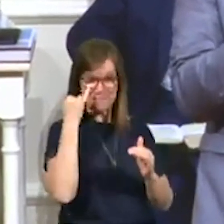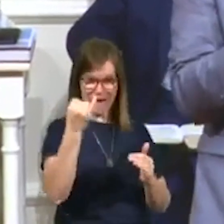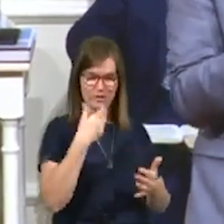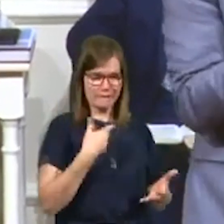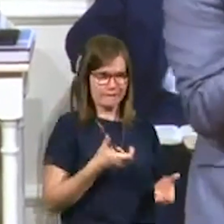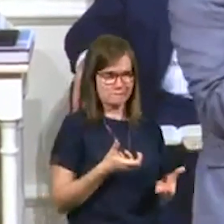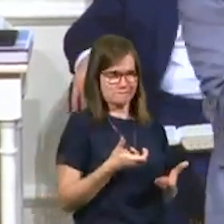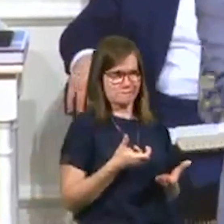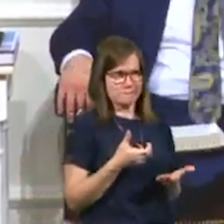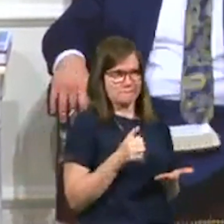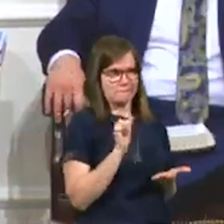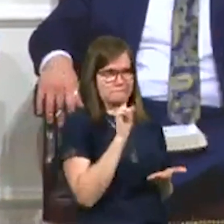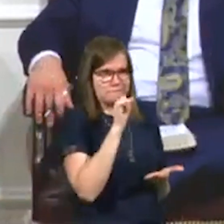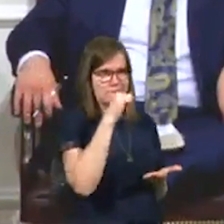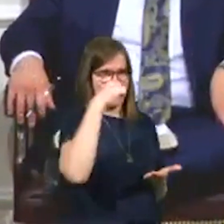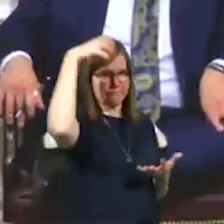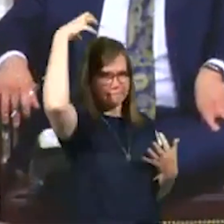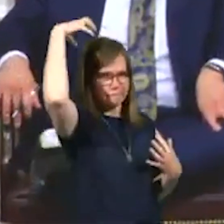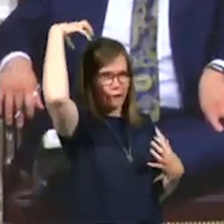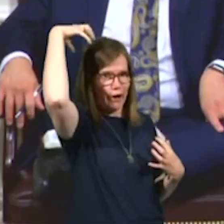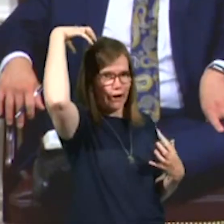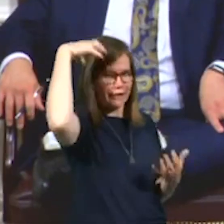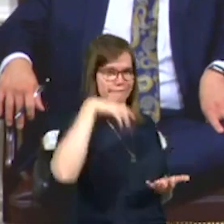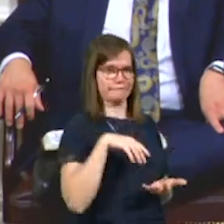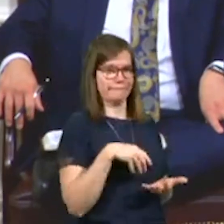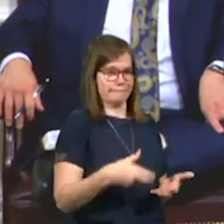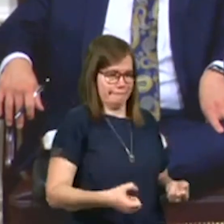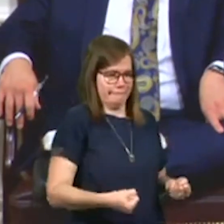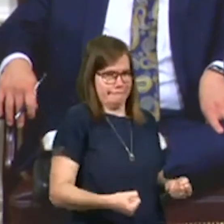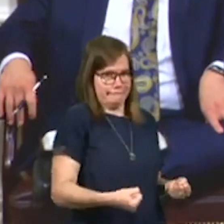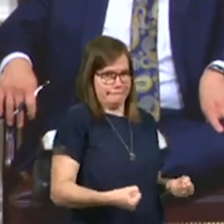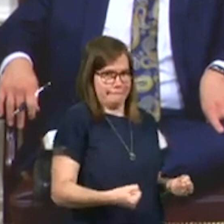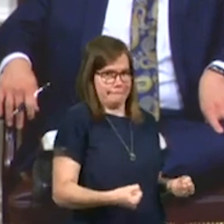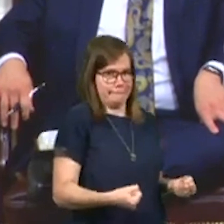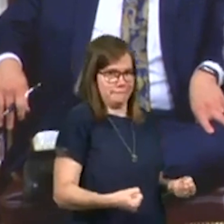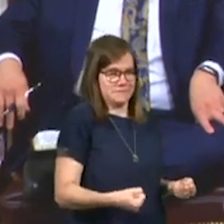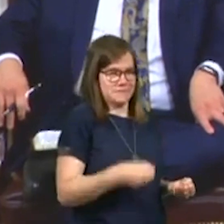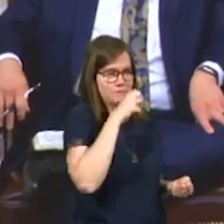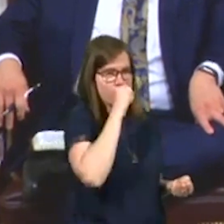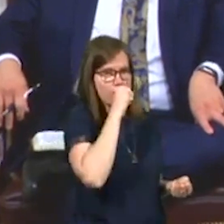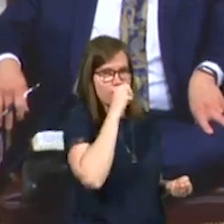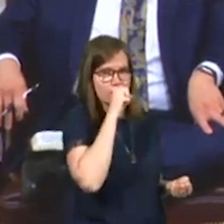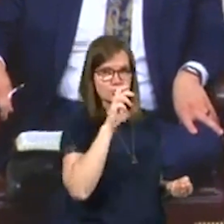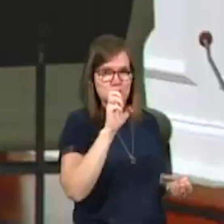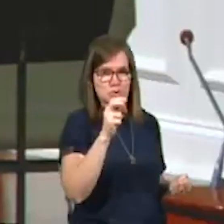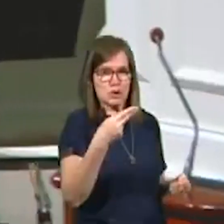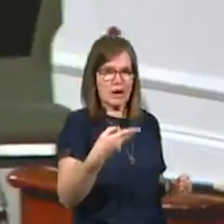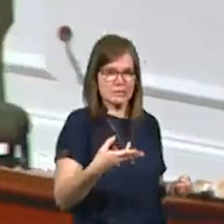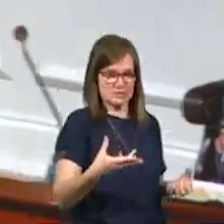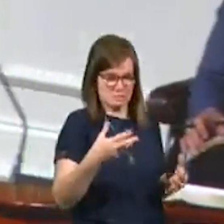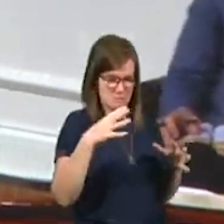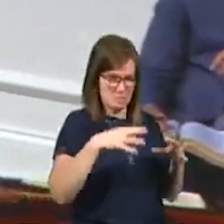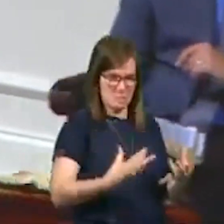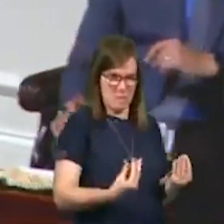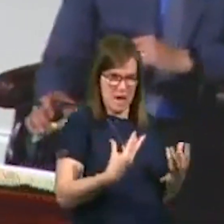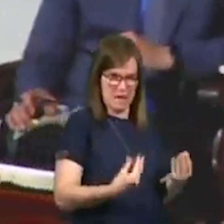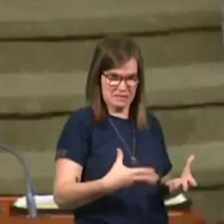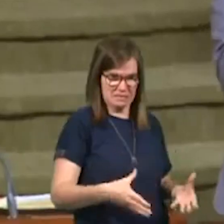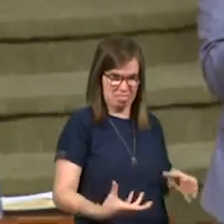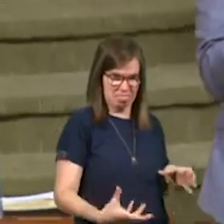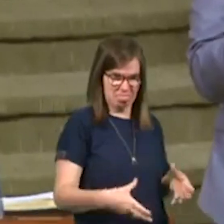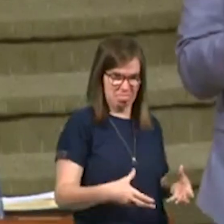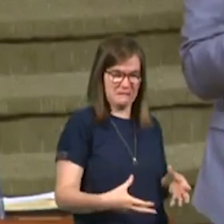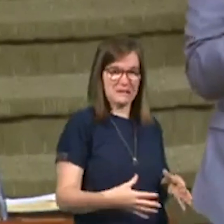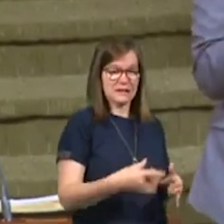there, rain dripping down, holding a case of Orange Crush that was getting increasingly more flimsy by the moment. And I'm standing there. He